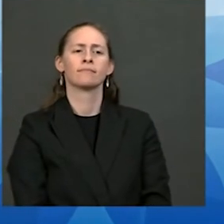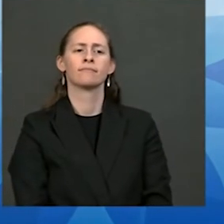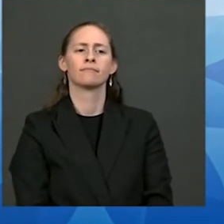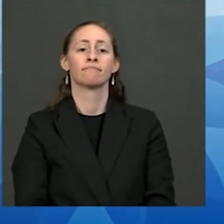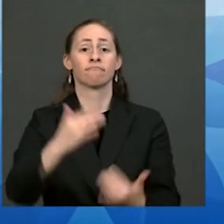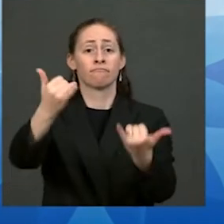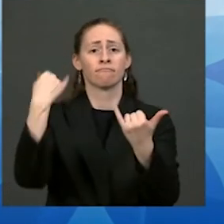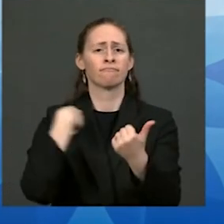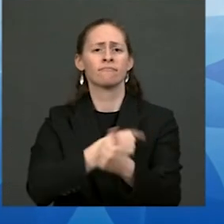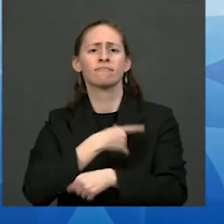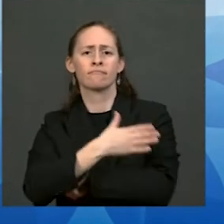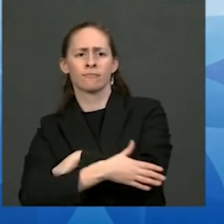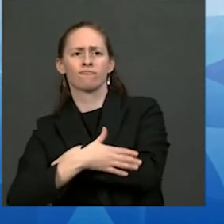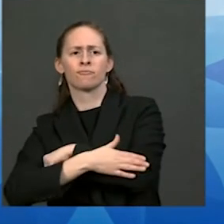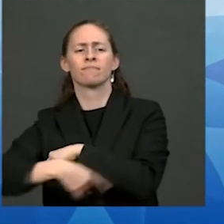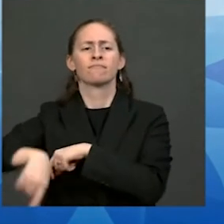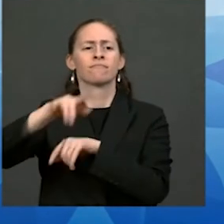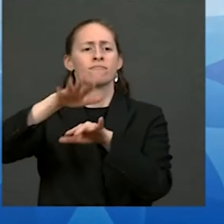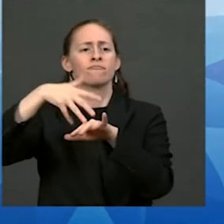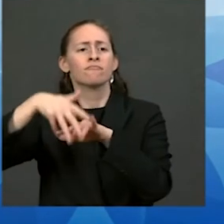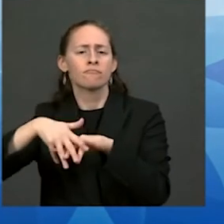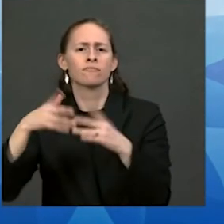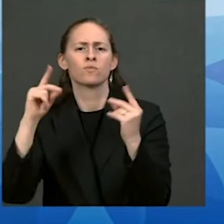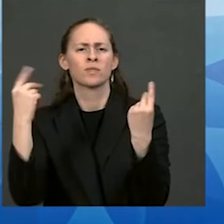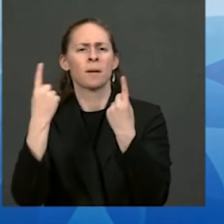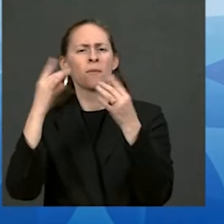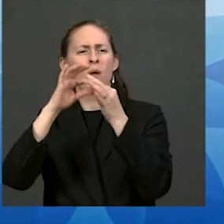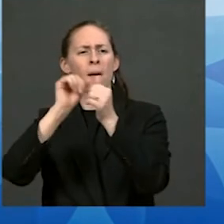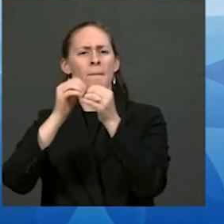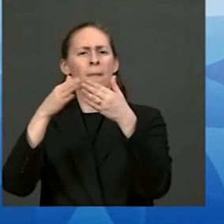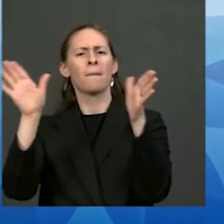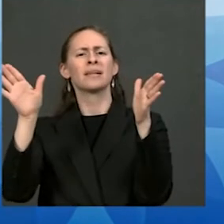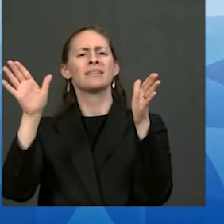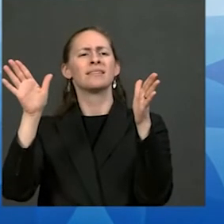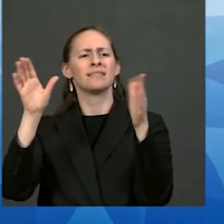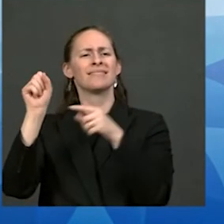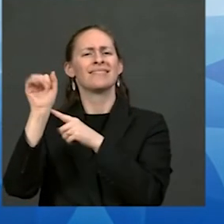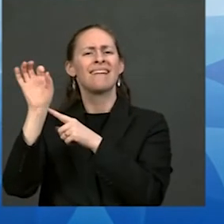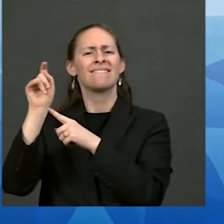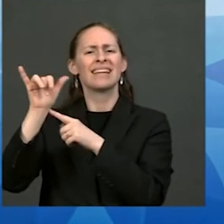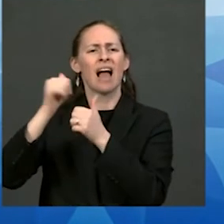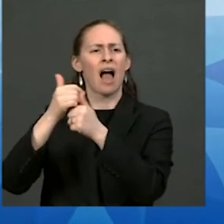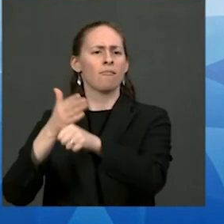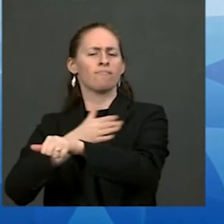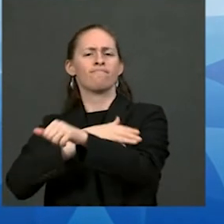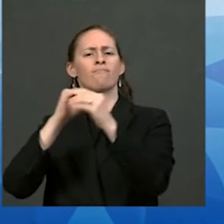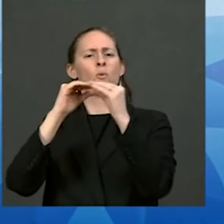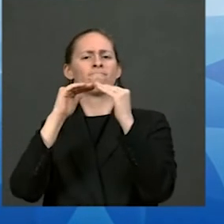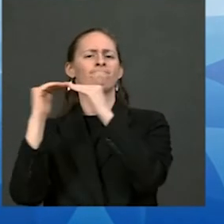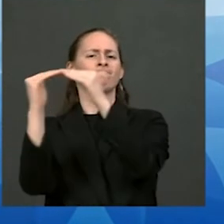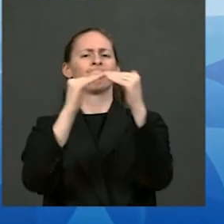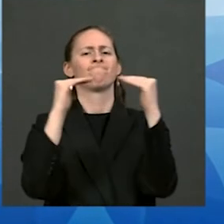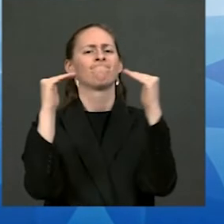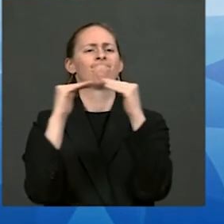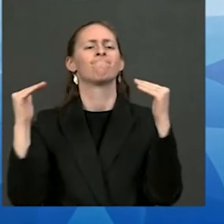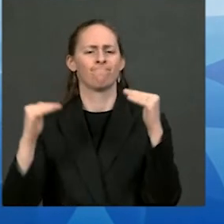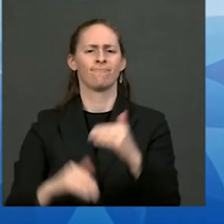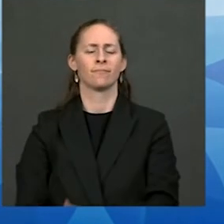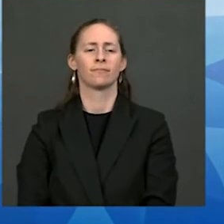and advance justice this builds on the work we did together in reauthorizing the violence against women acts in 2013